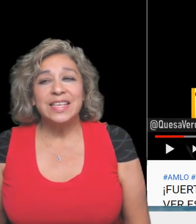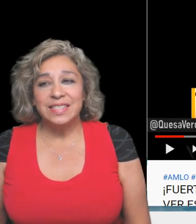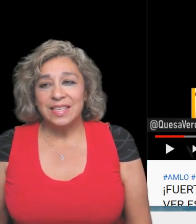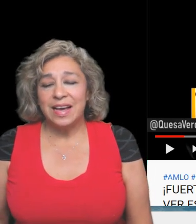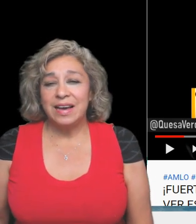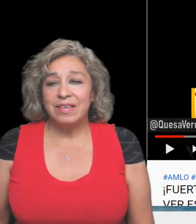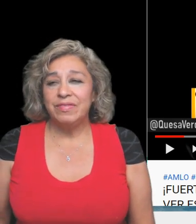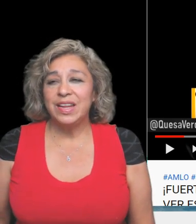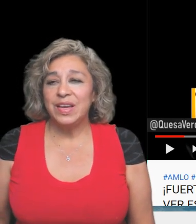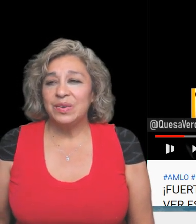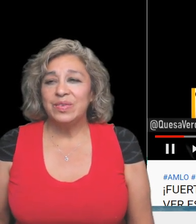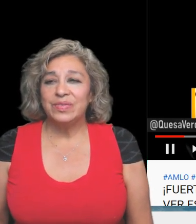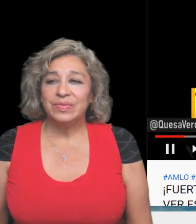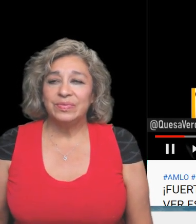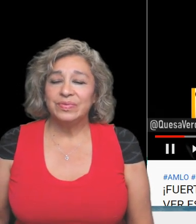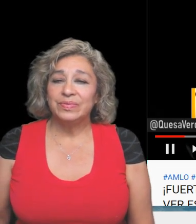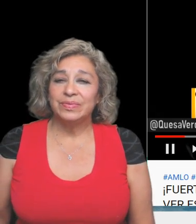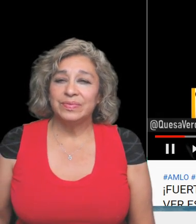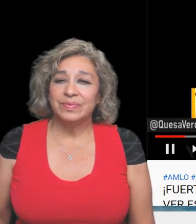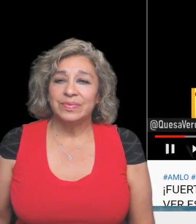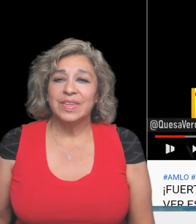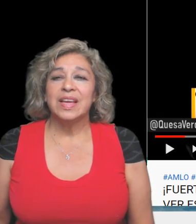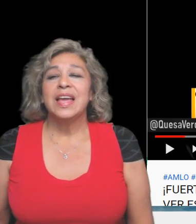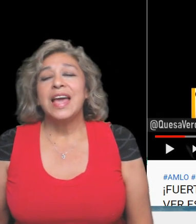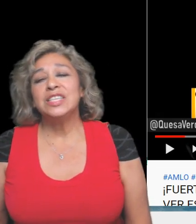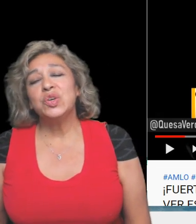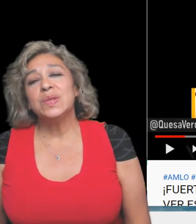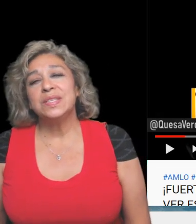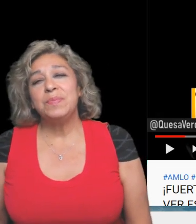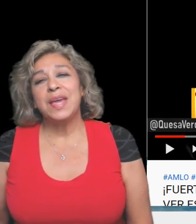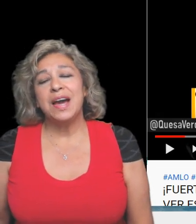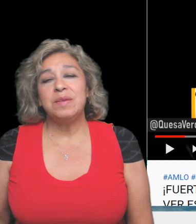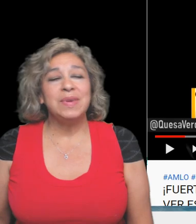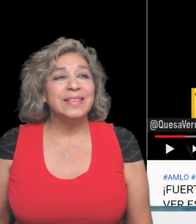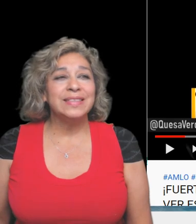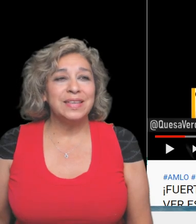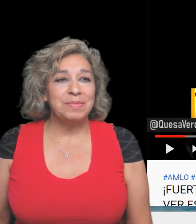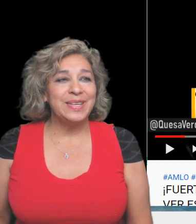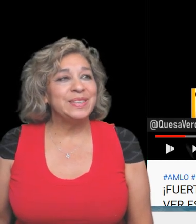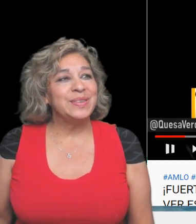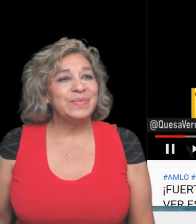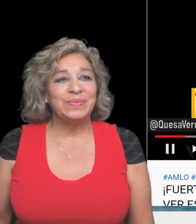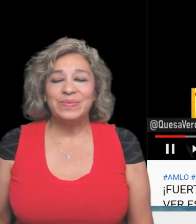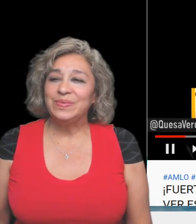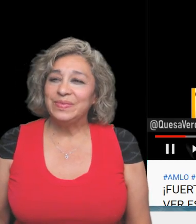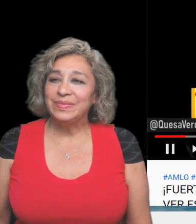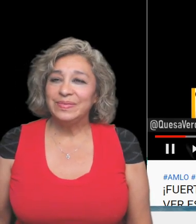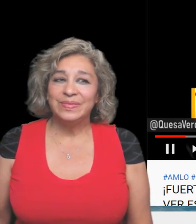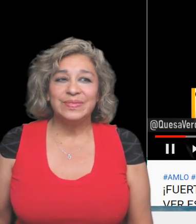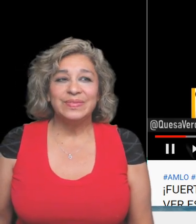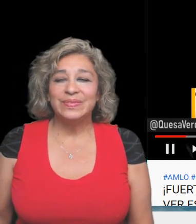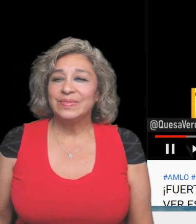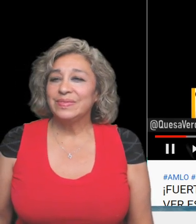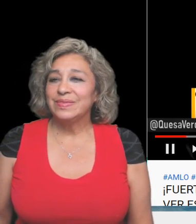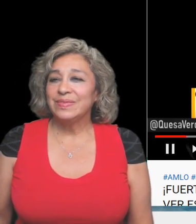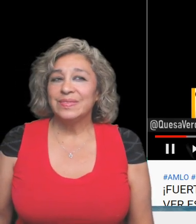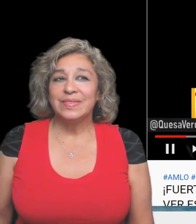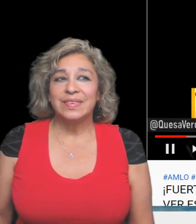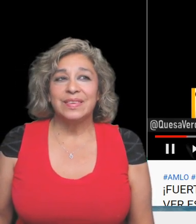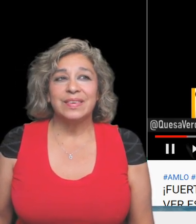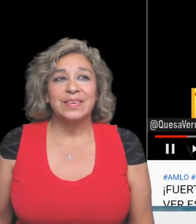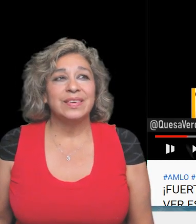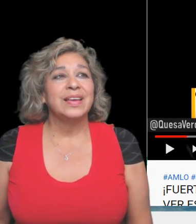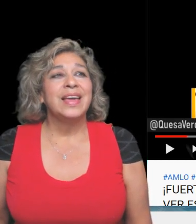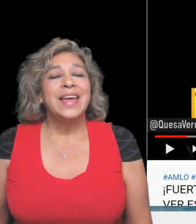today's video today's video as you can see behind me in this image as you can behind me